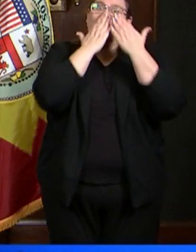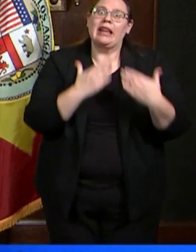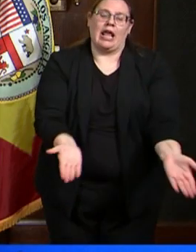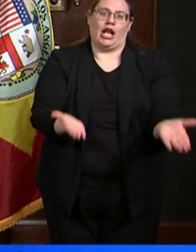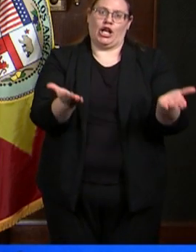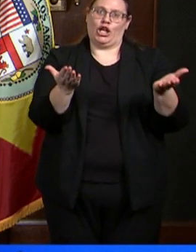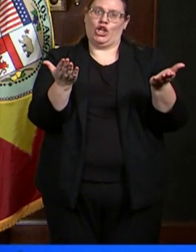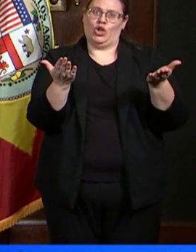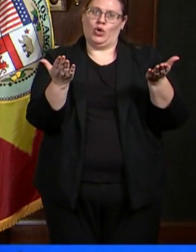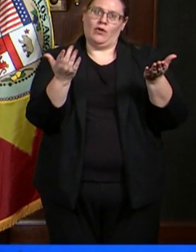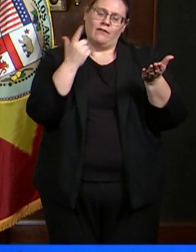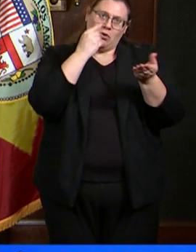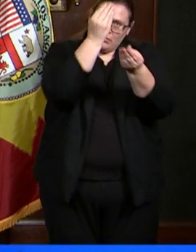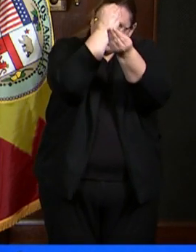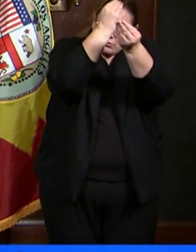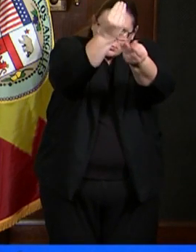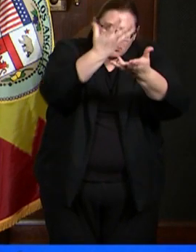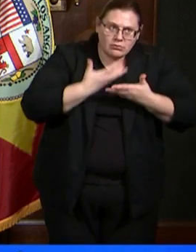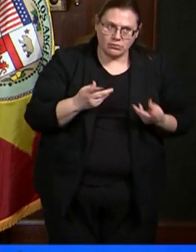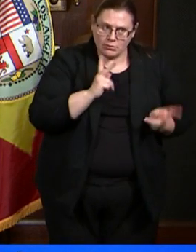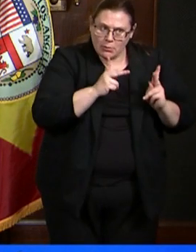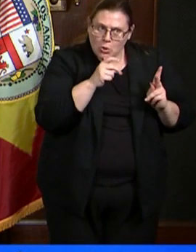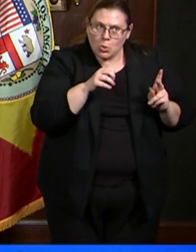turning folks in and making sure we are all safe.